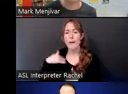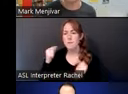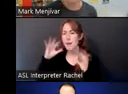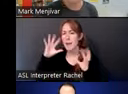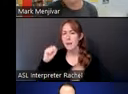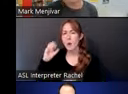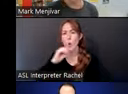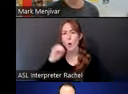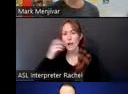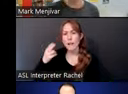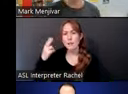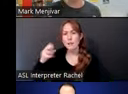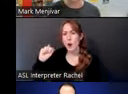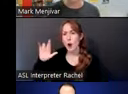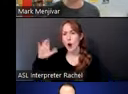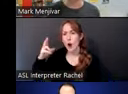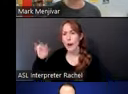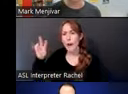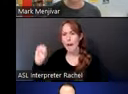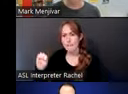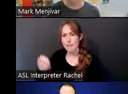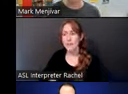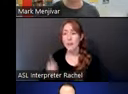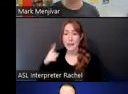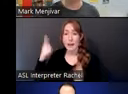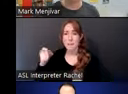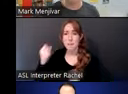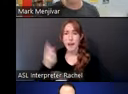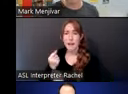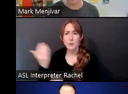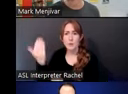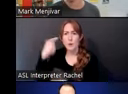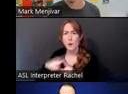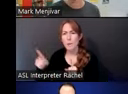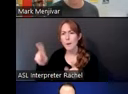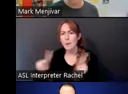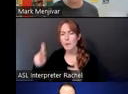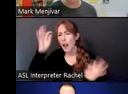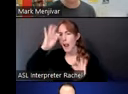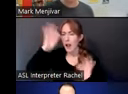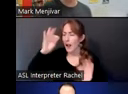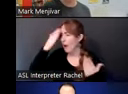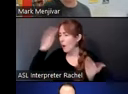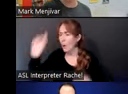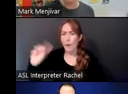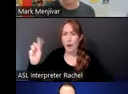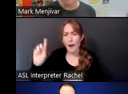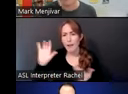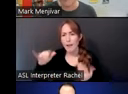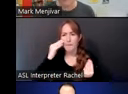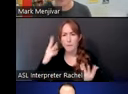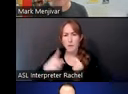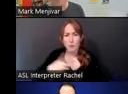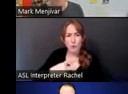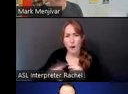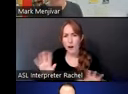before, but nobody really knew where the files were or where the transcripts were, so we got those together. Also, they had these amazing